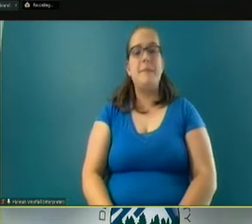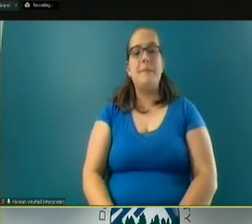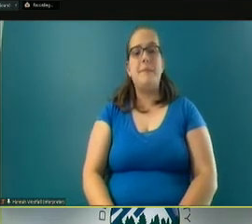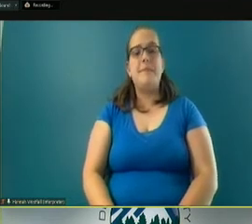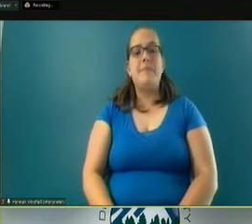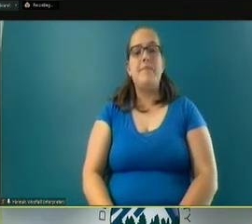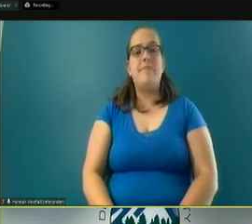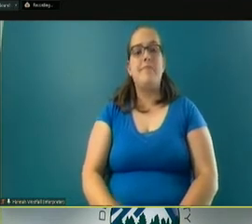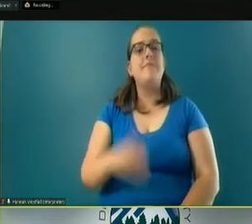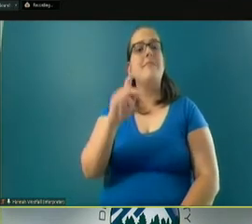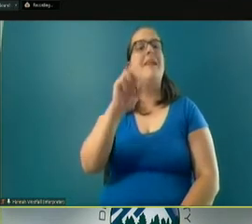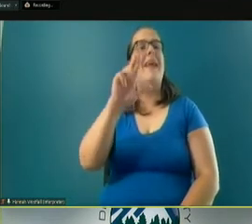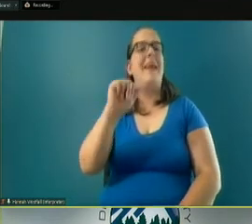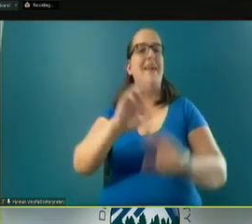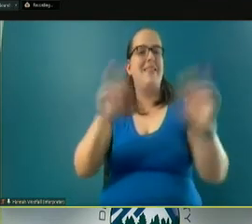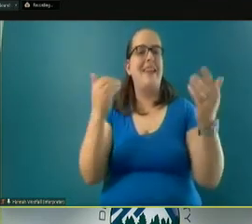Cara, I think we're ready for you.